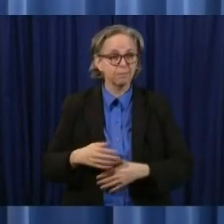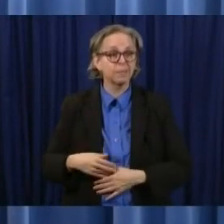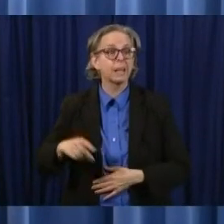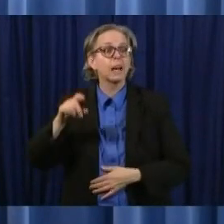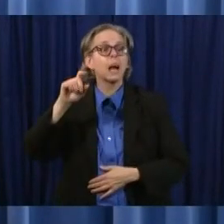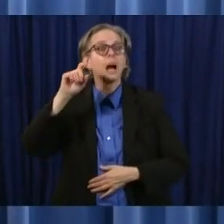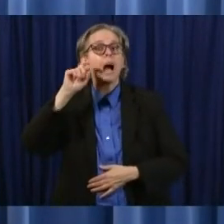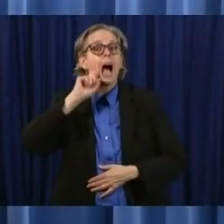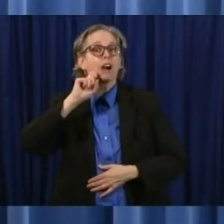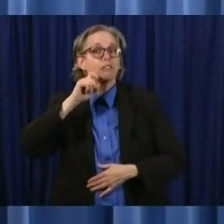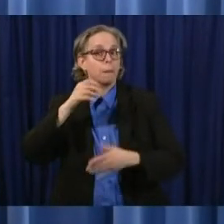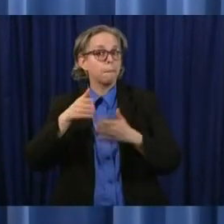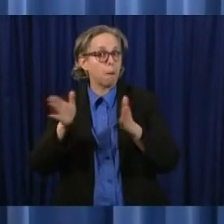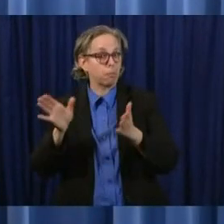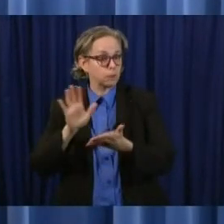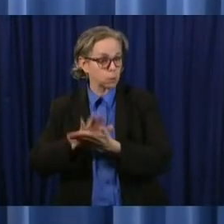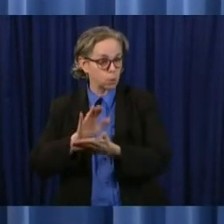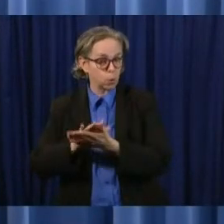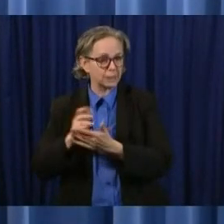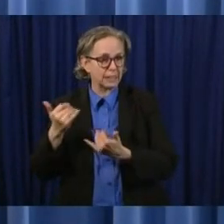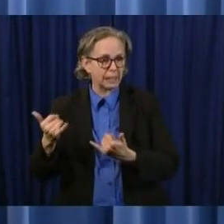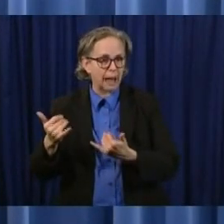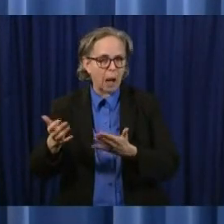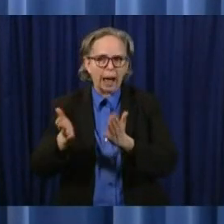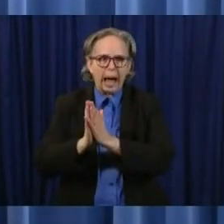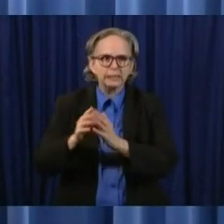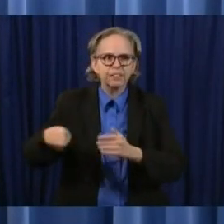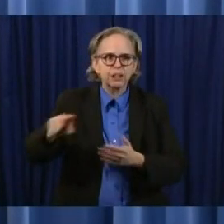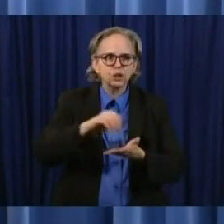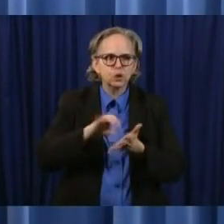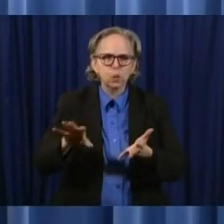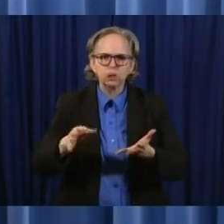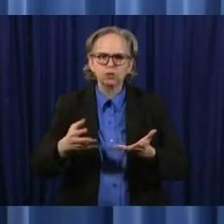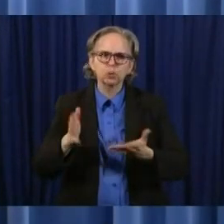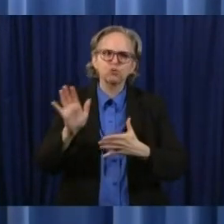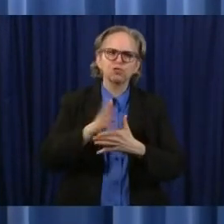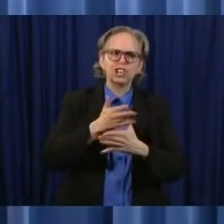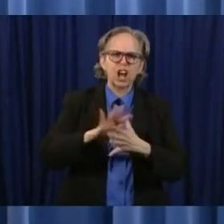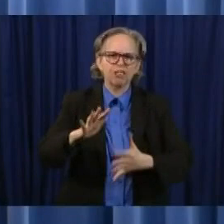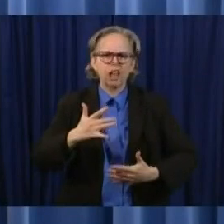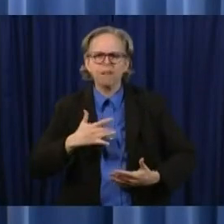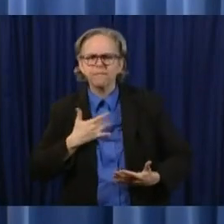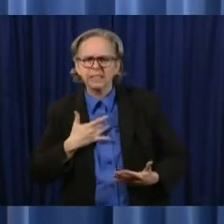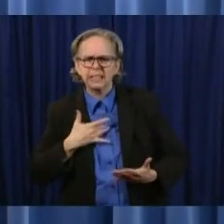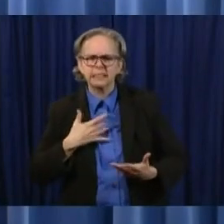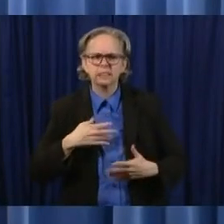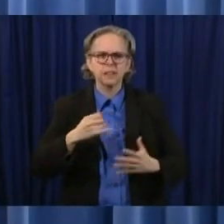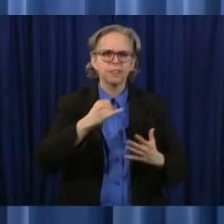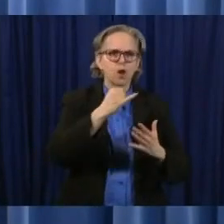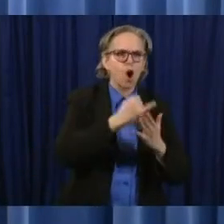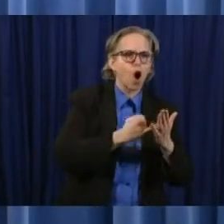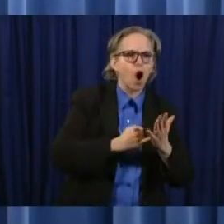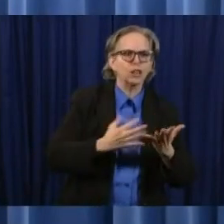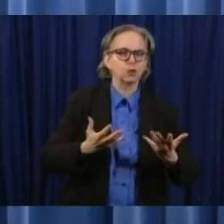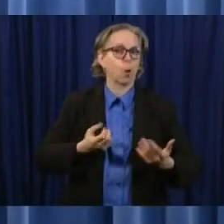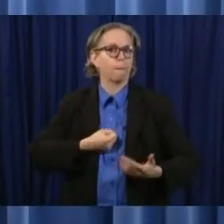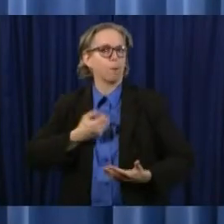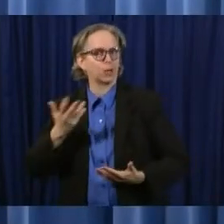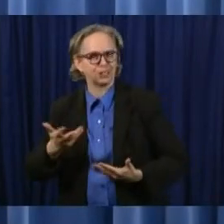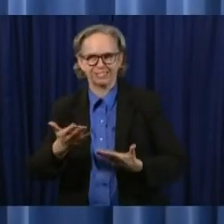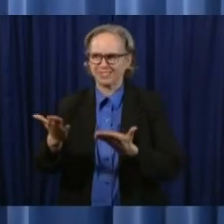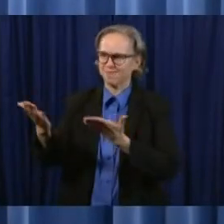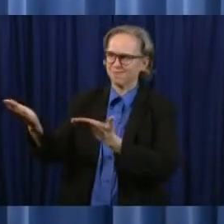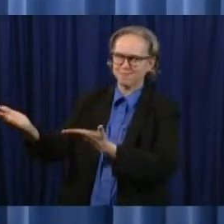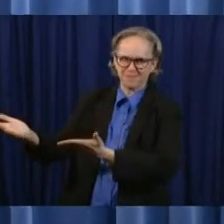express their experiences and feelings with art or poetry I have a picture up coming